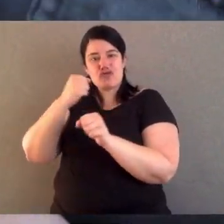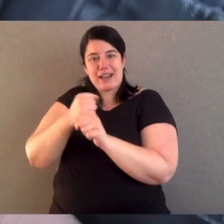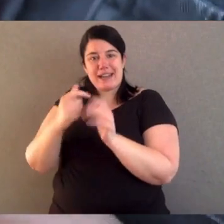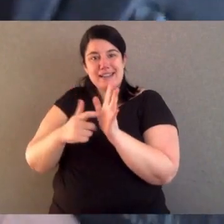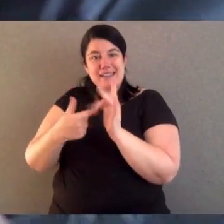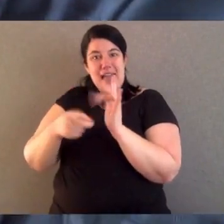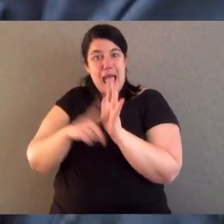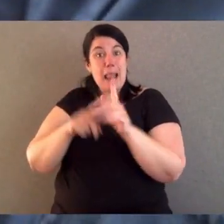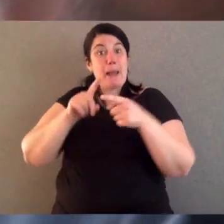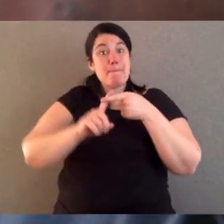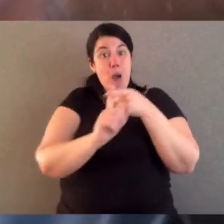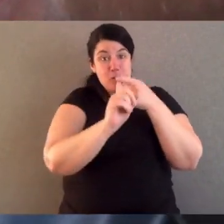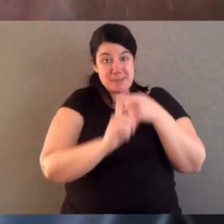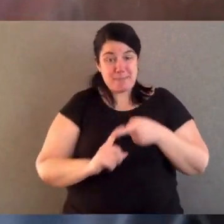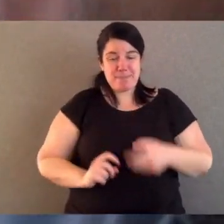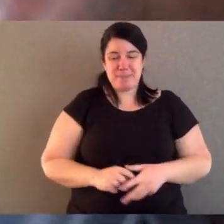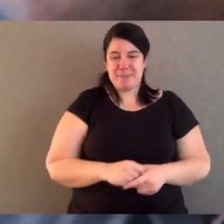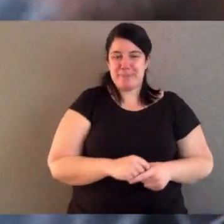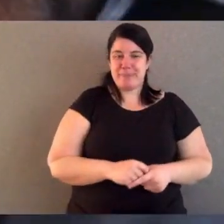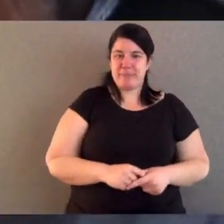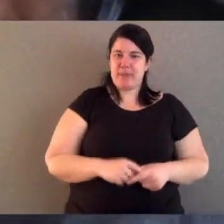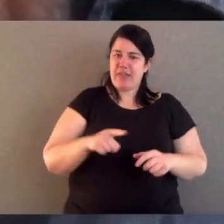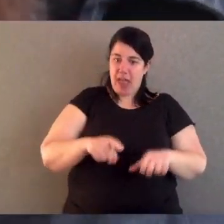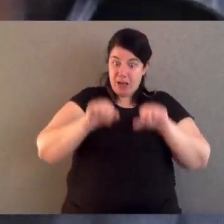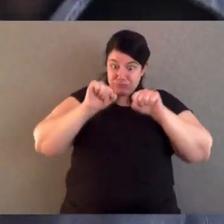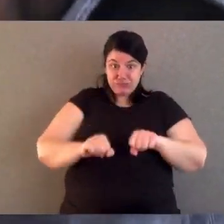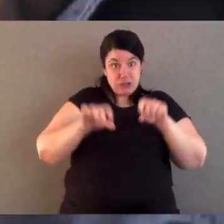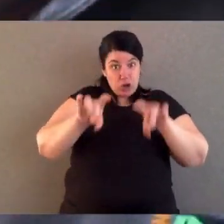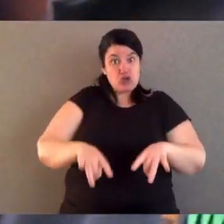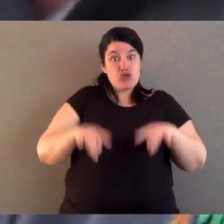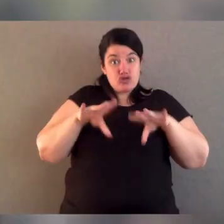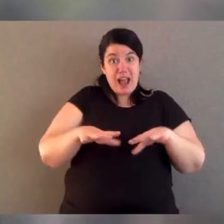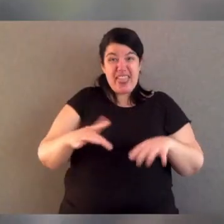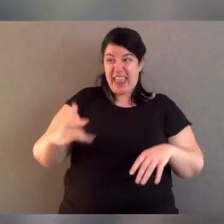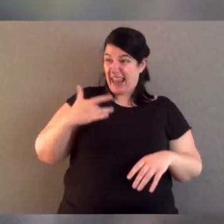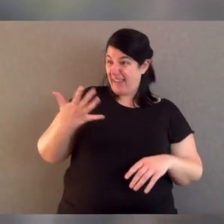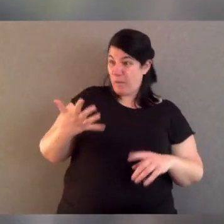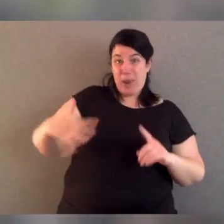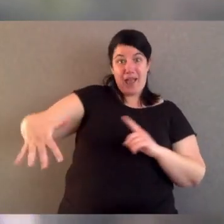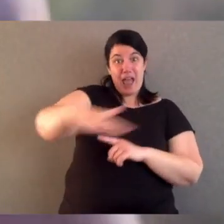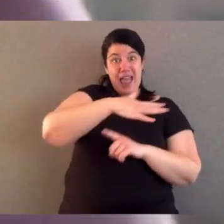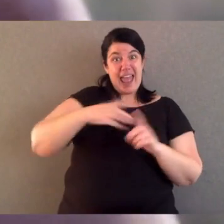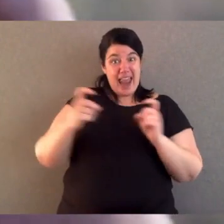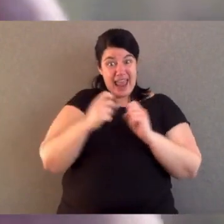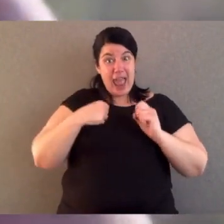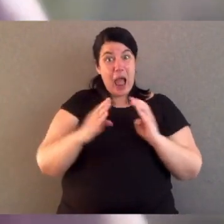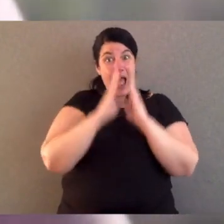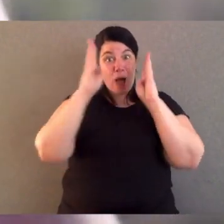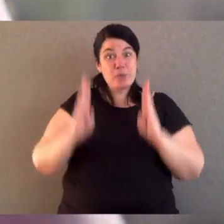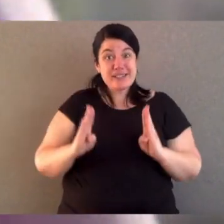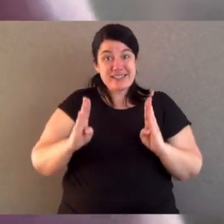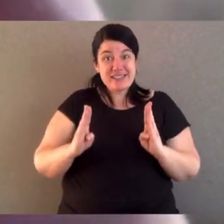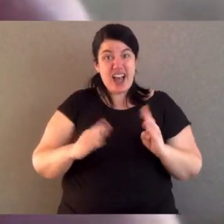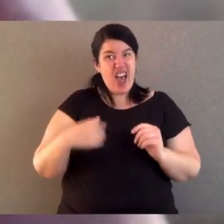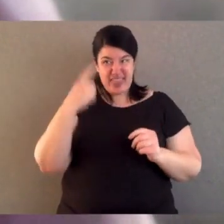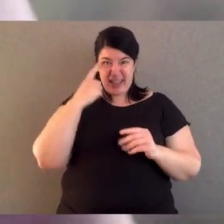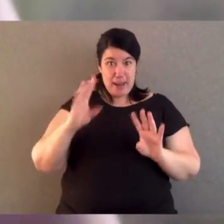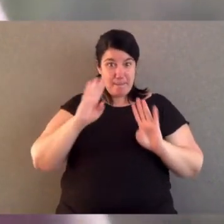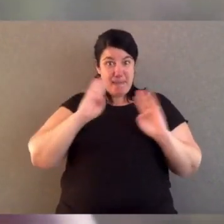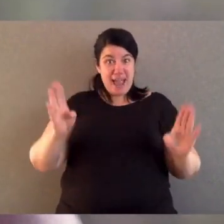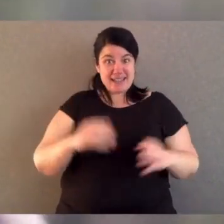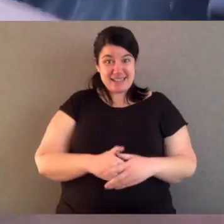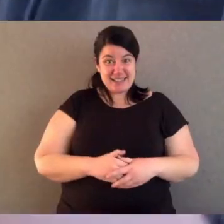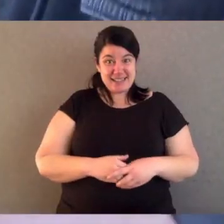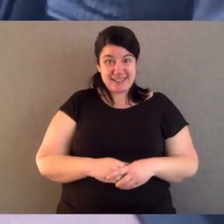possum. Now, what I like about them is that they're actually natives that have learnt to live in and around our urban and city areas. And I think that's